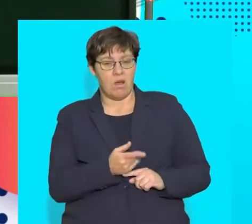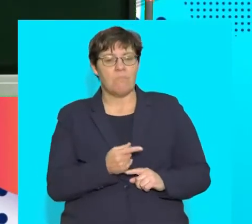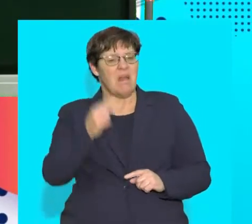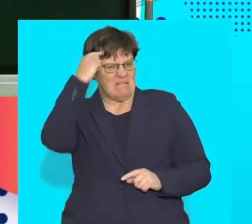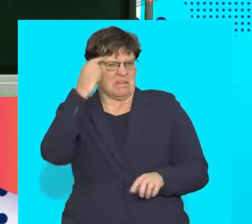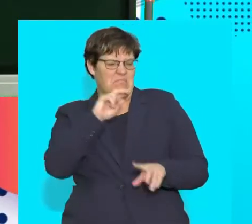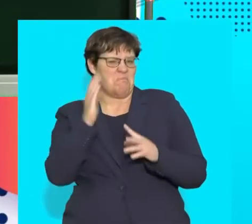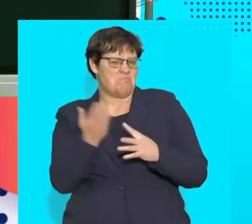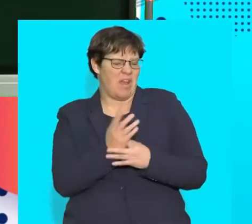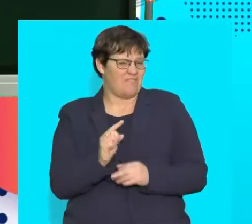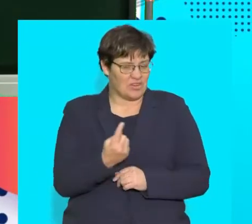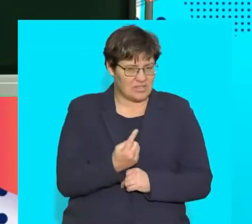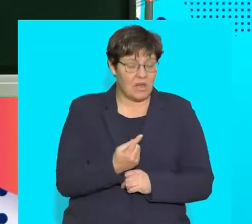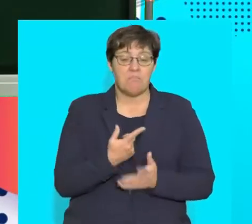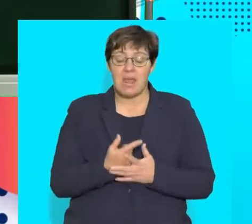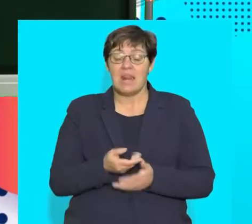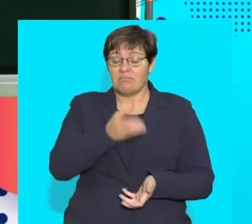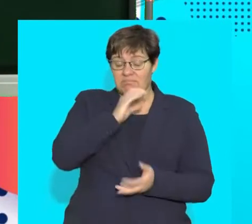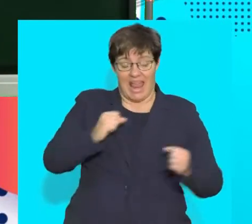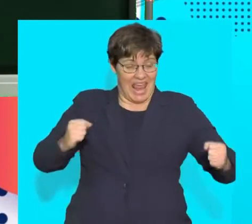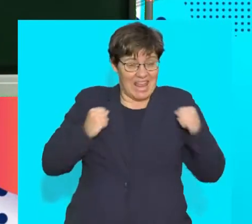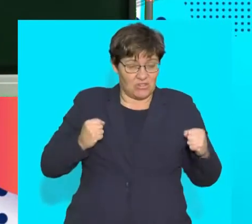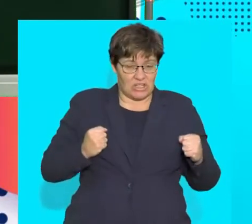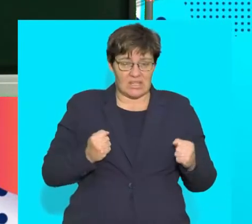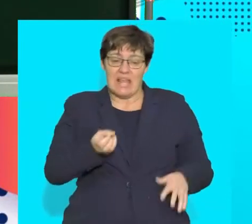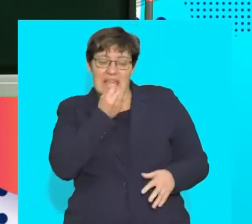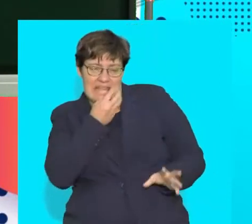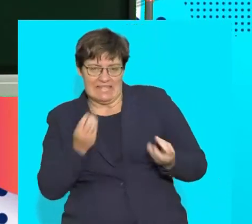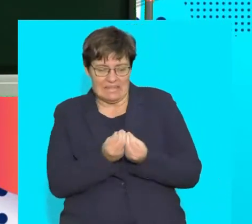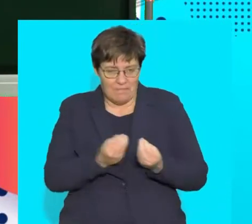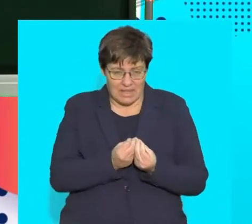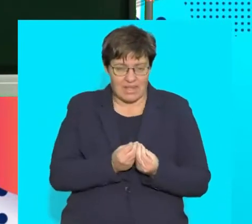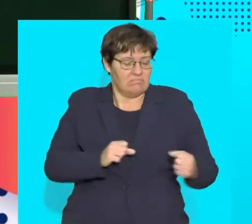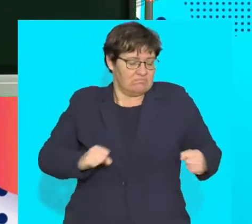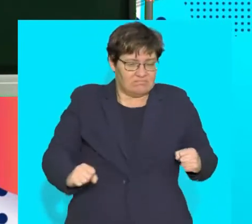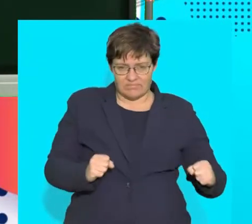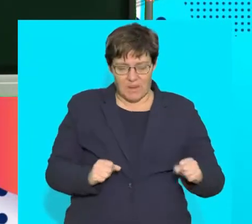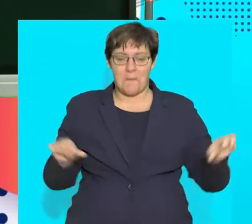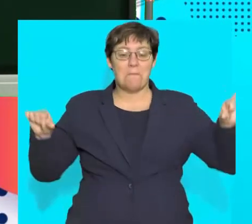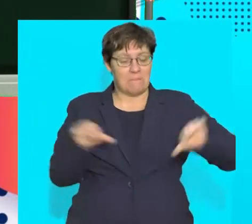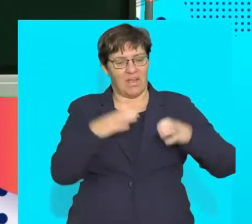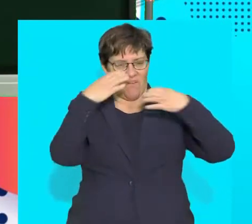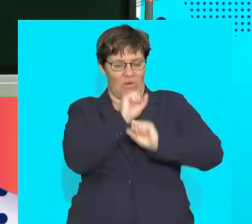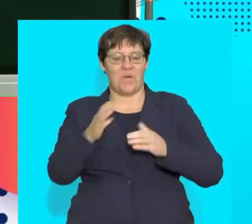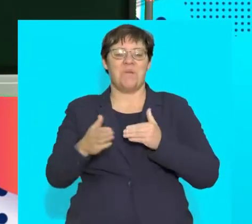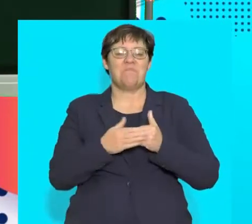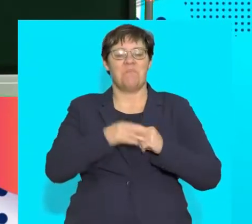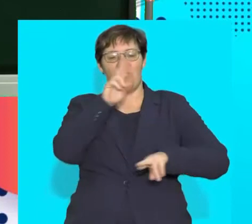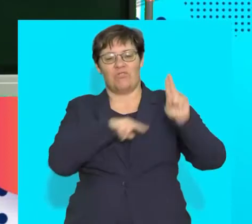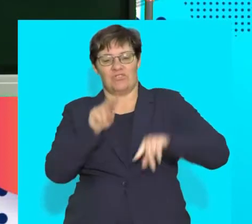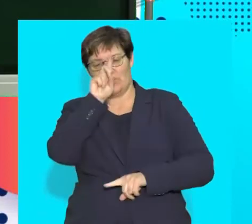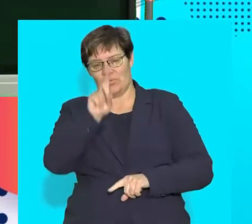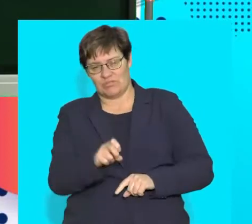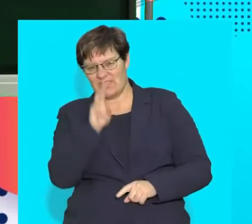I think you need a little break. Let's grab some energy, get in some calories into that stomach, and then we get back and we'll focus on a few more